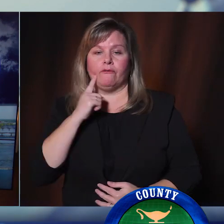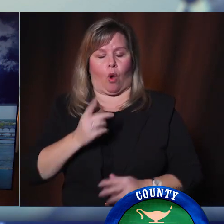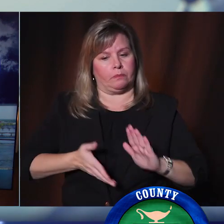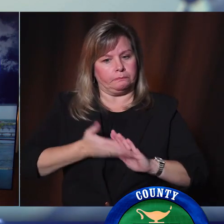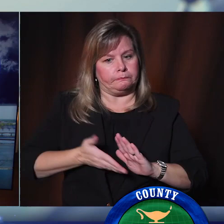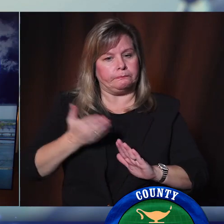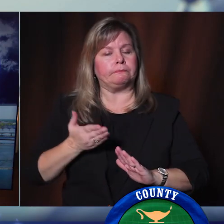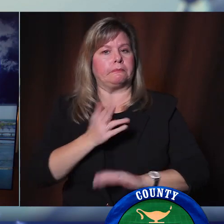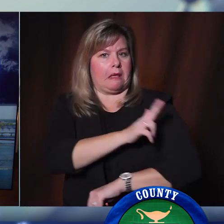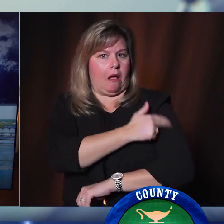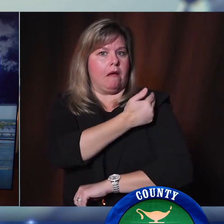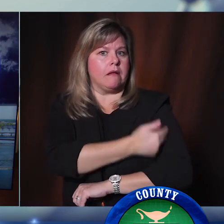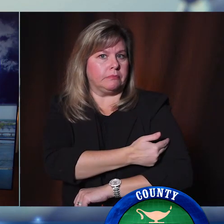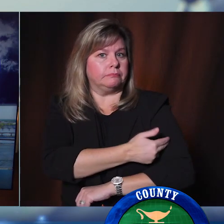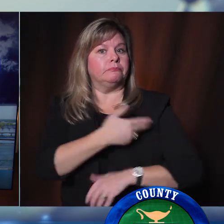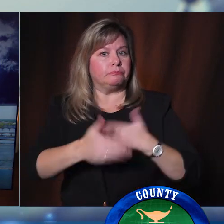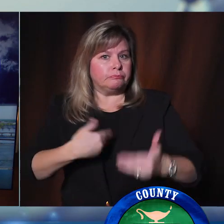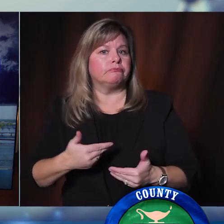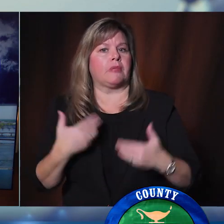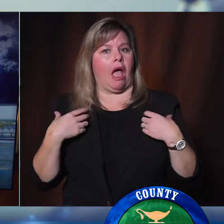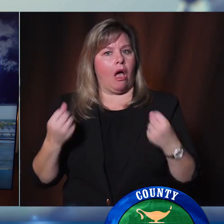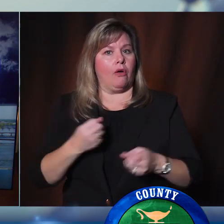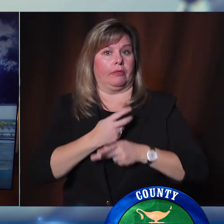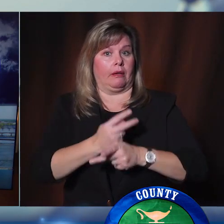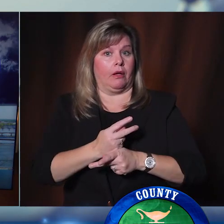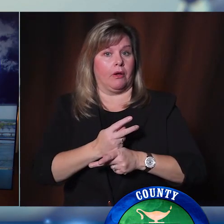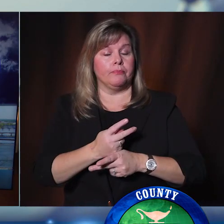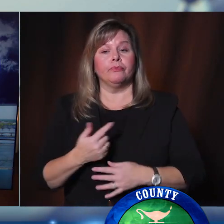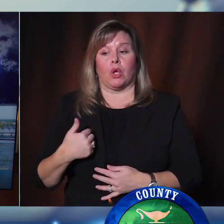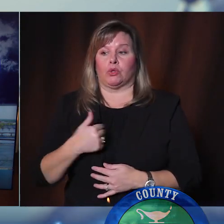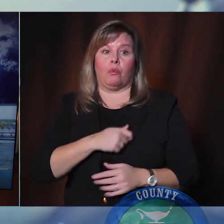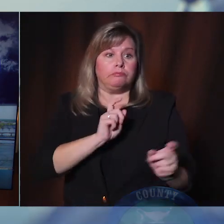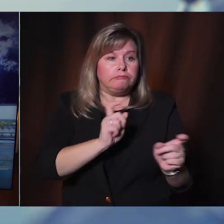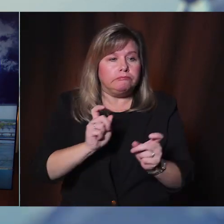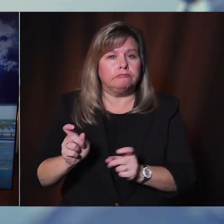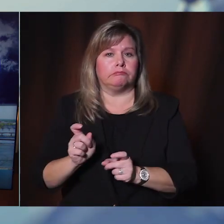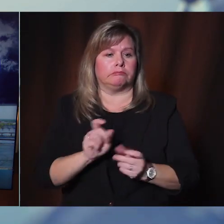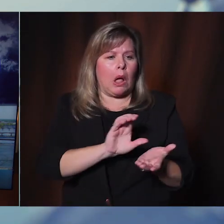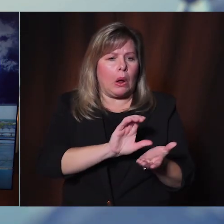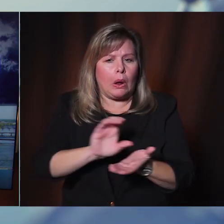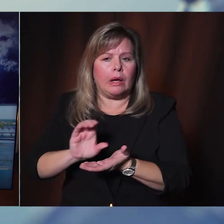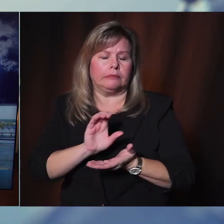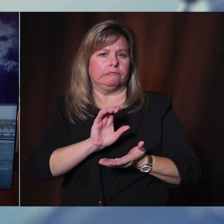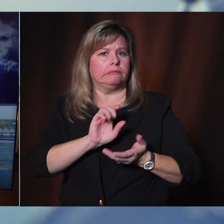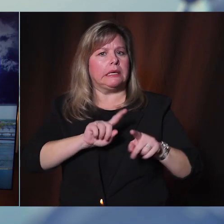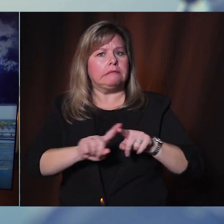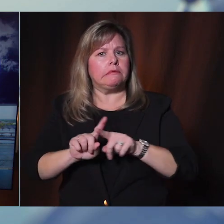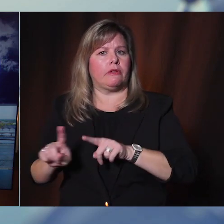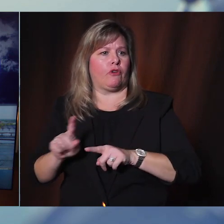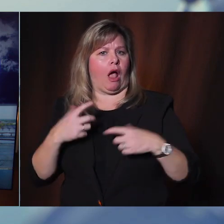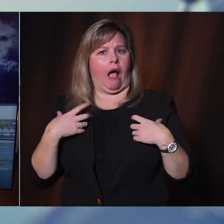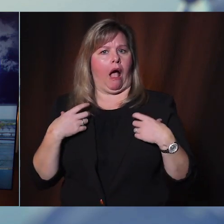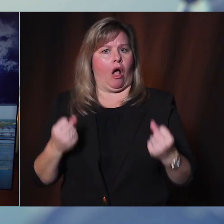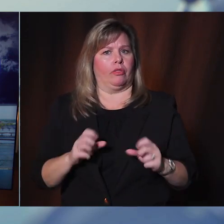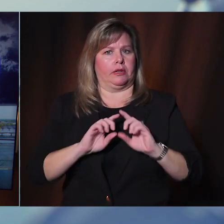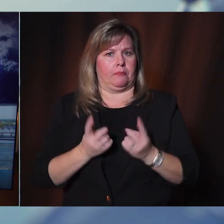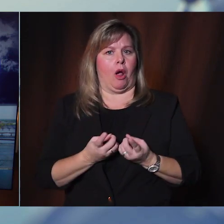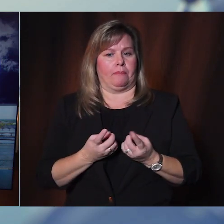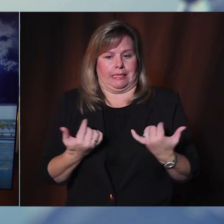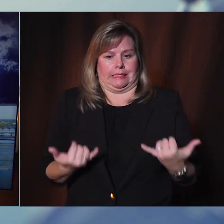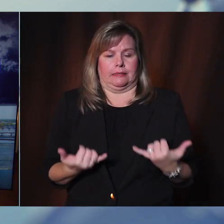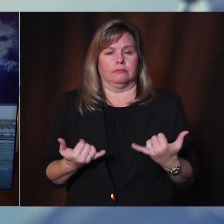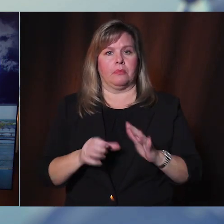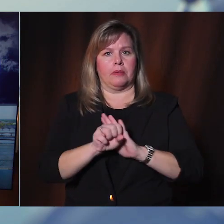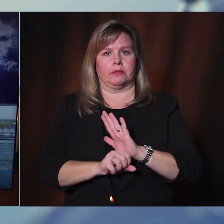The state of Michigan has been distributing vaccine in very small allotments to local health departments. As of this date,